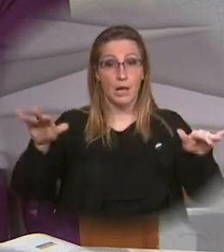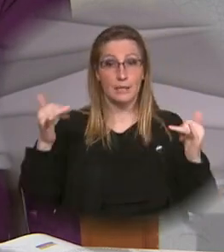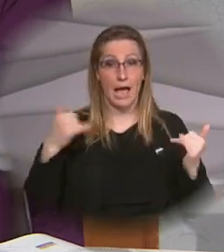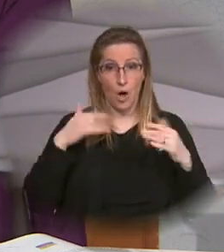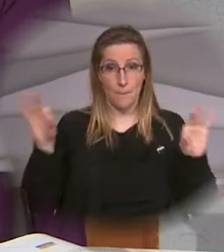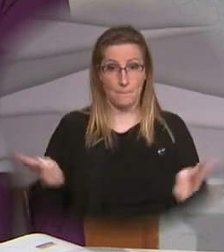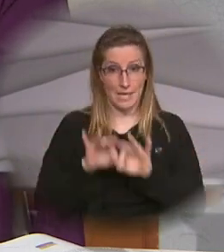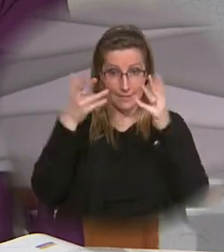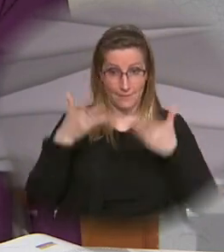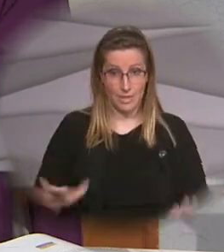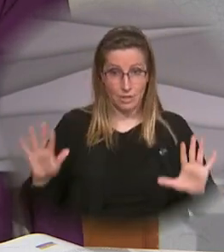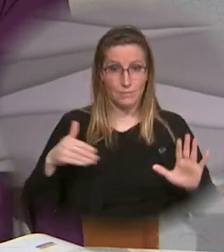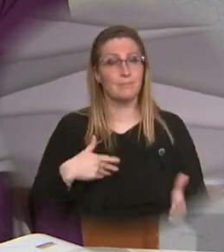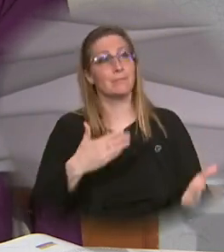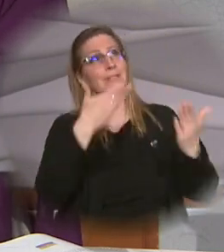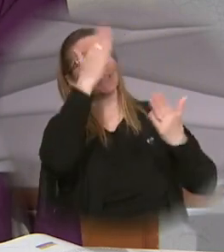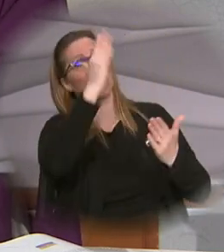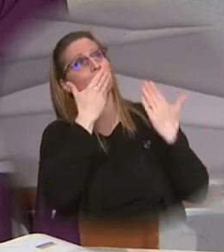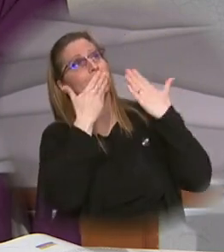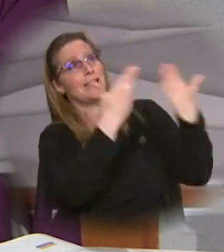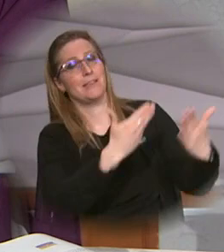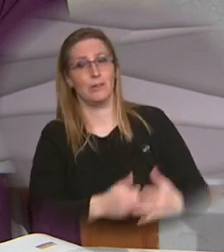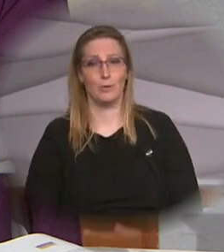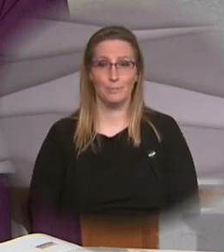the Mass has ended. Thanks be to God.